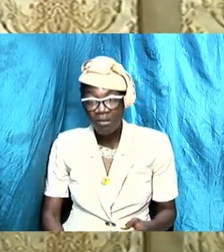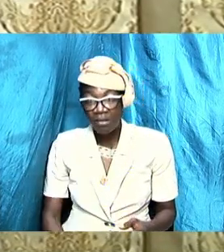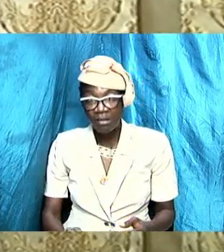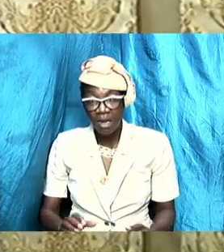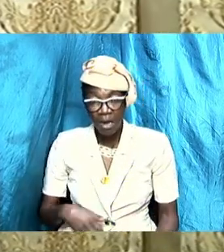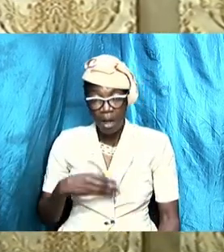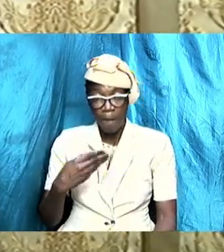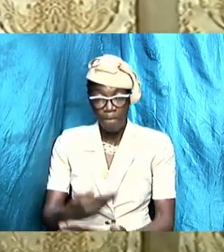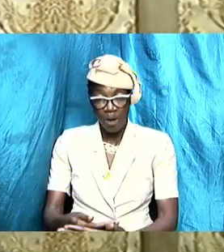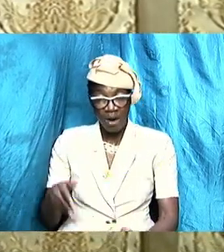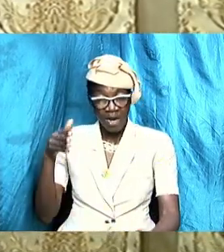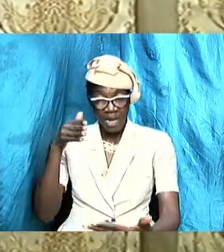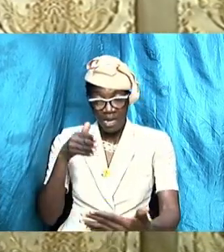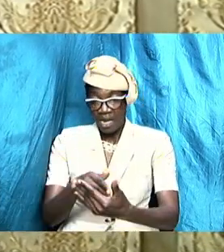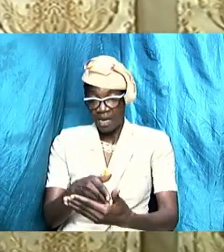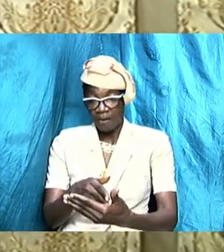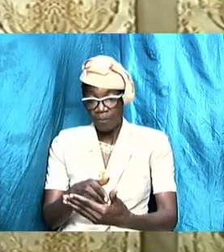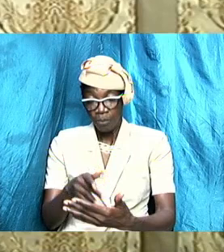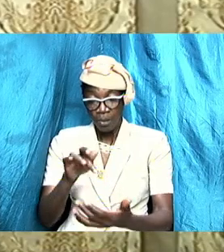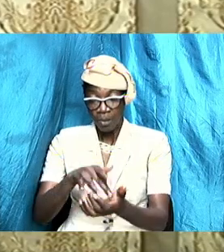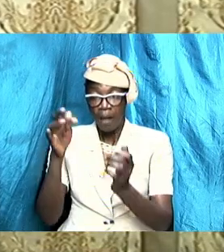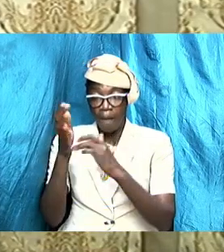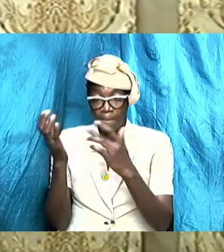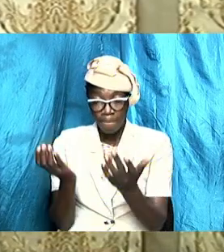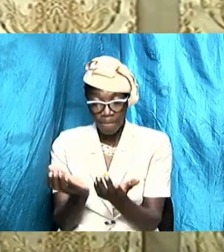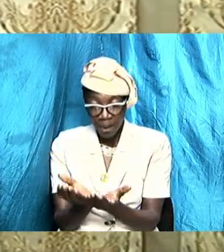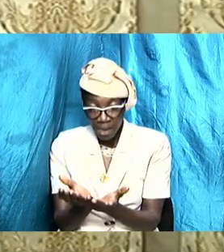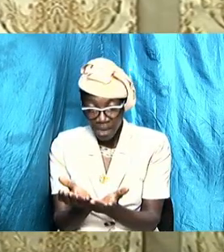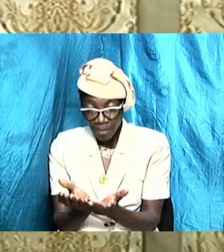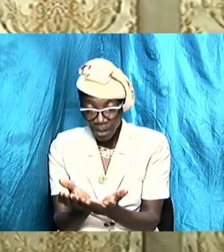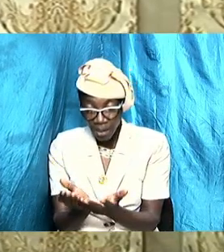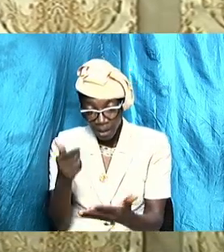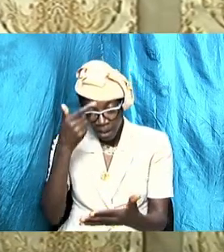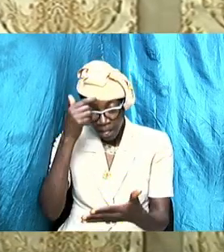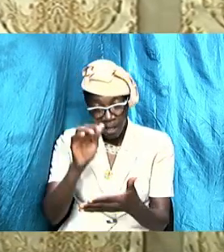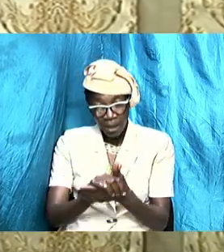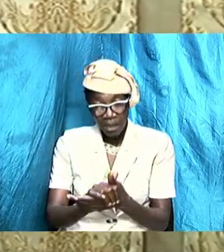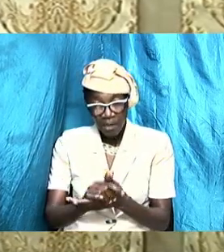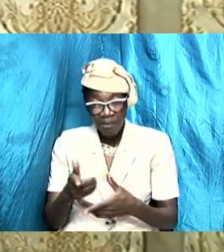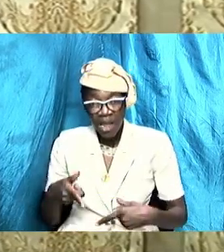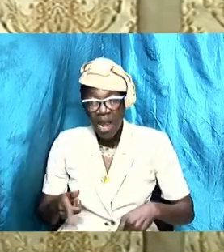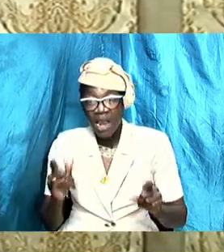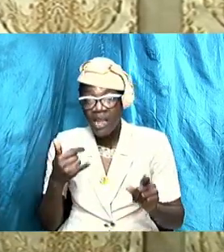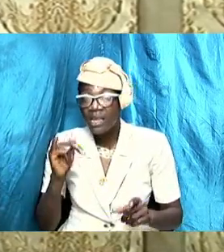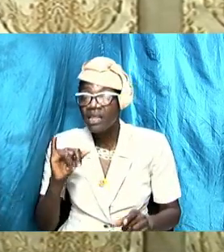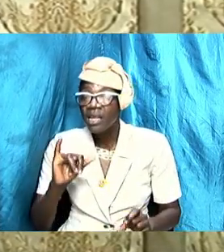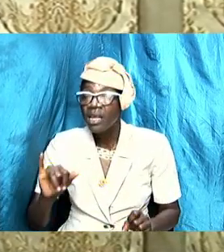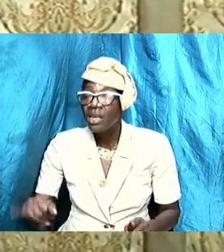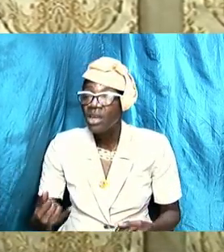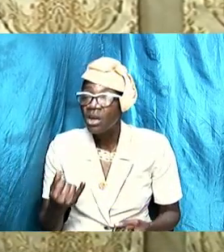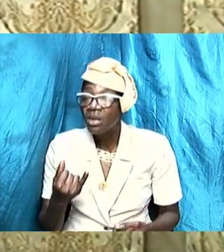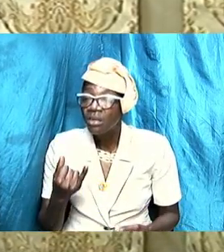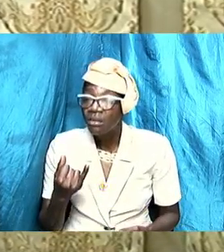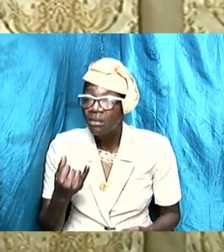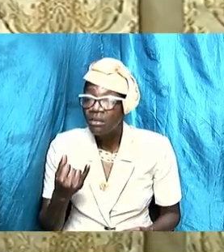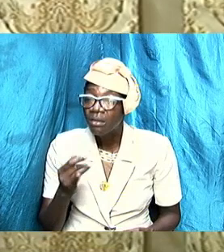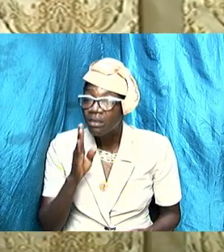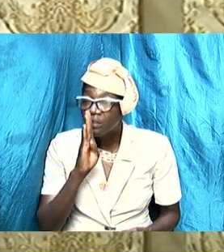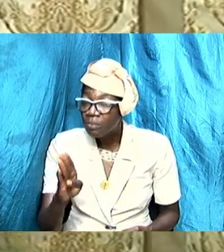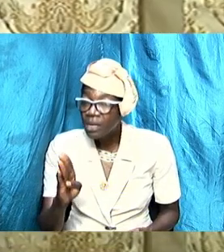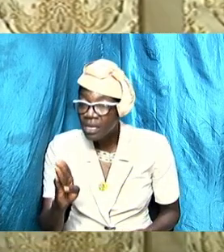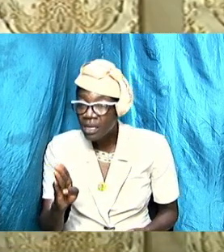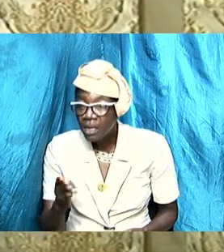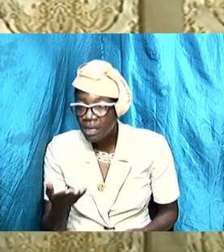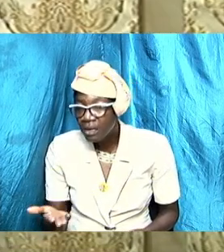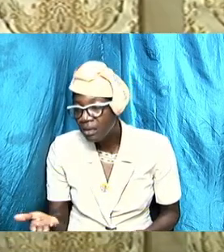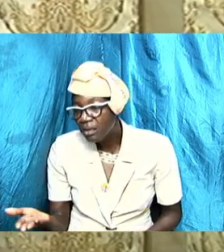Bible believing let it not just be a cliche let it not